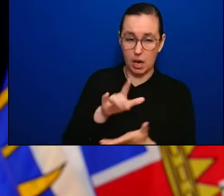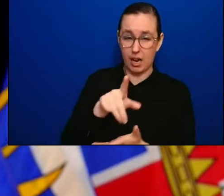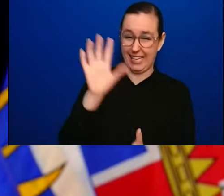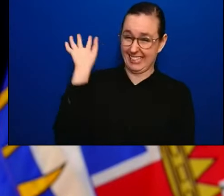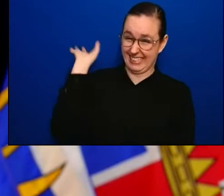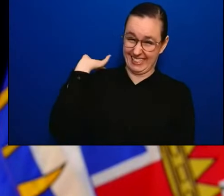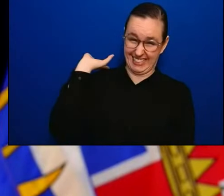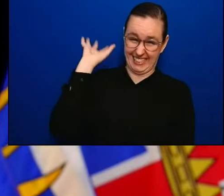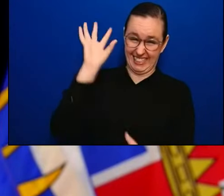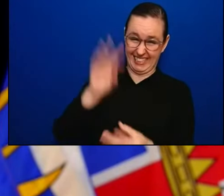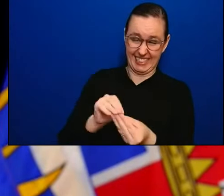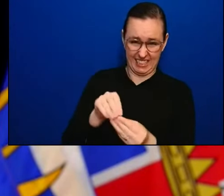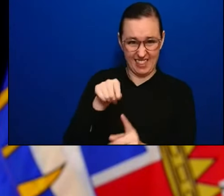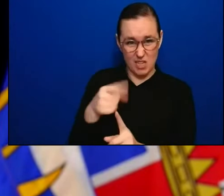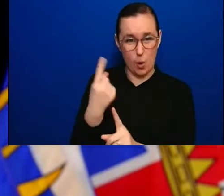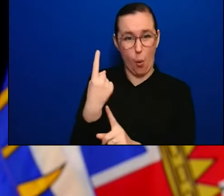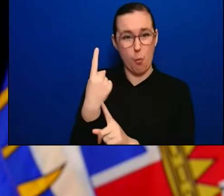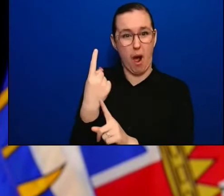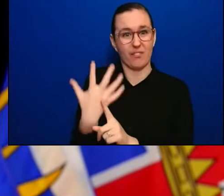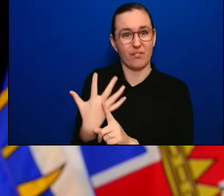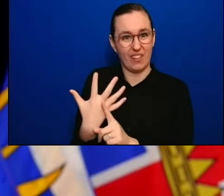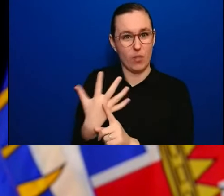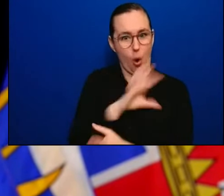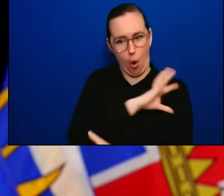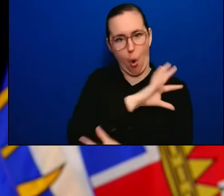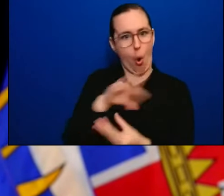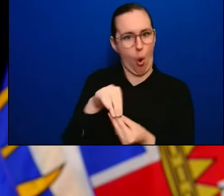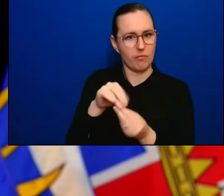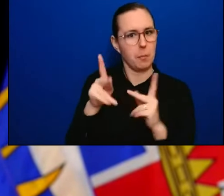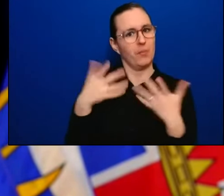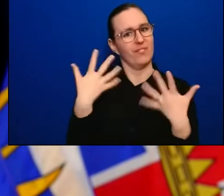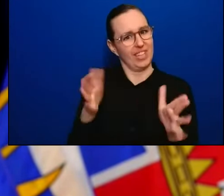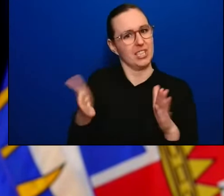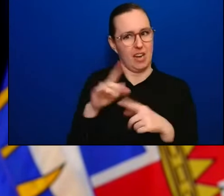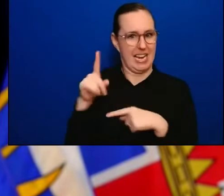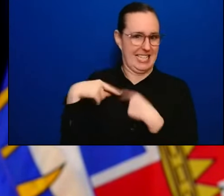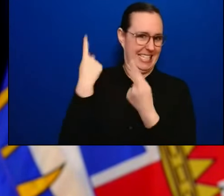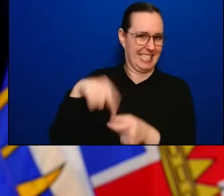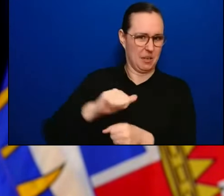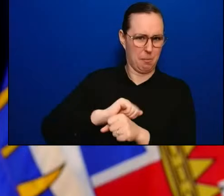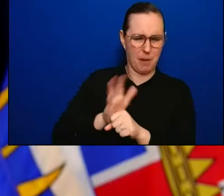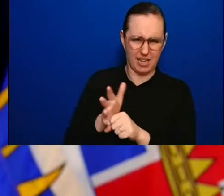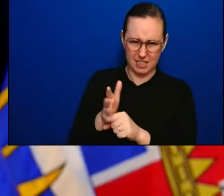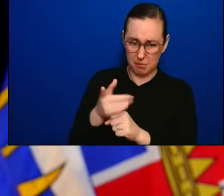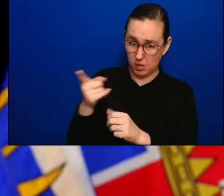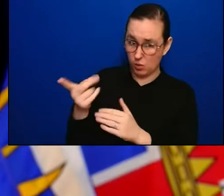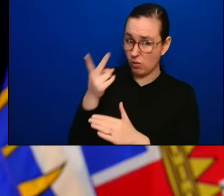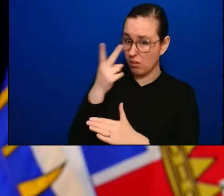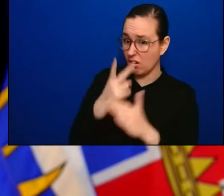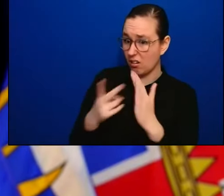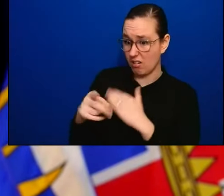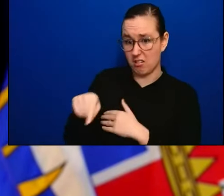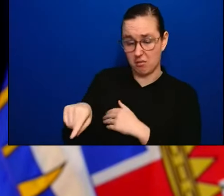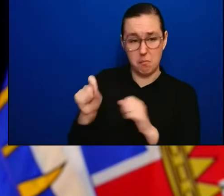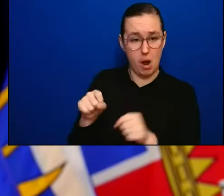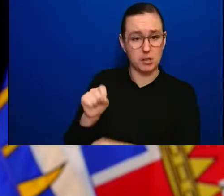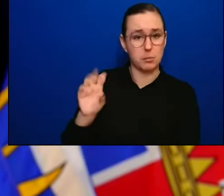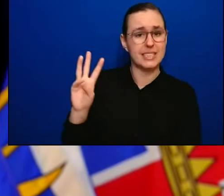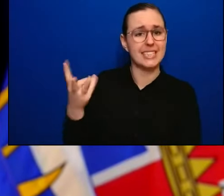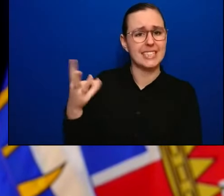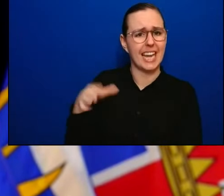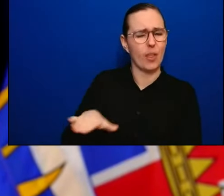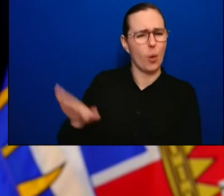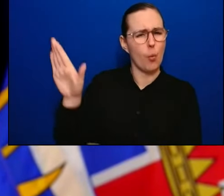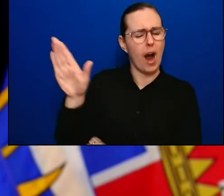your modelling suggests we're now on the precipice of a sixth wave depending on how things go. What's the reasoning behind lifting